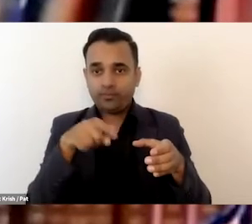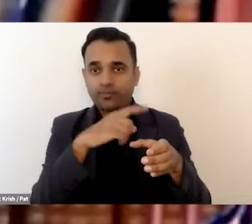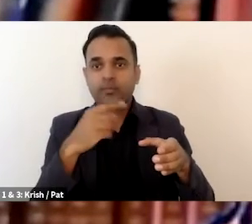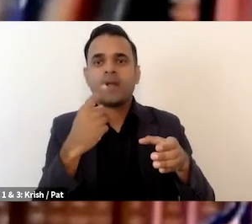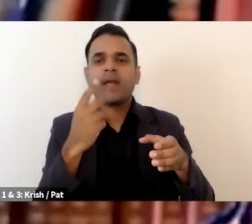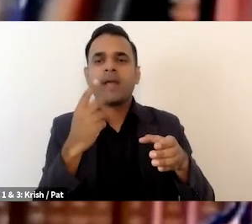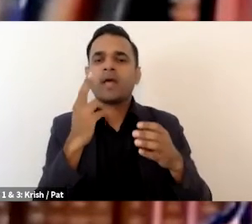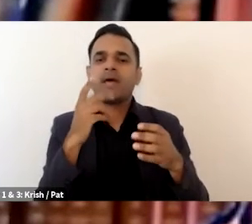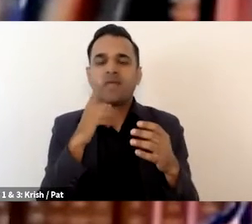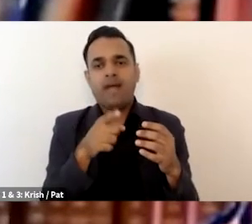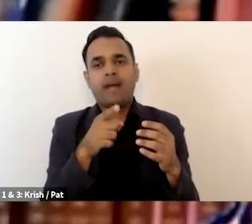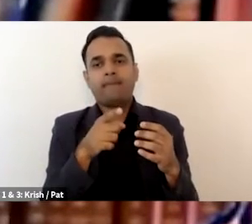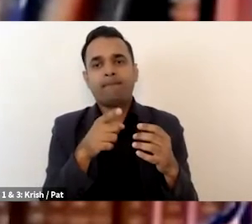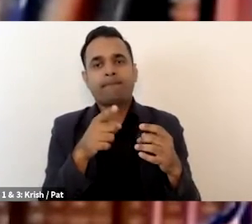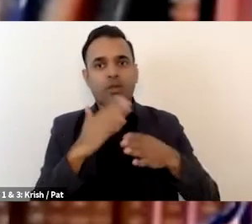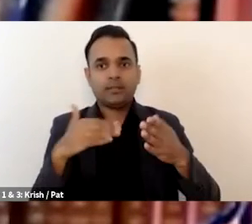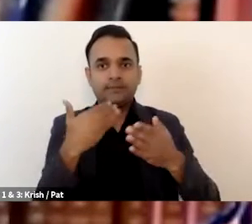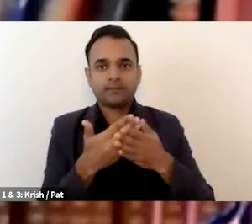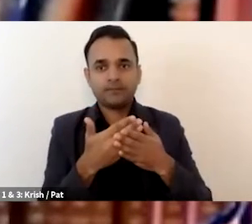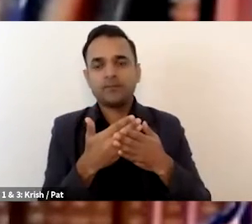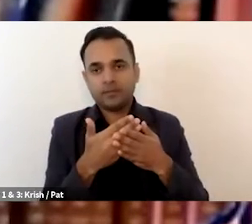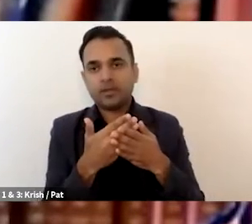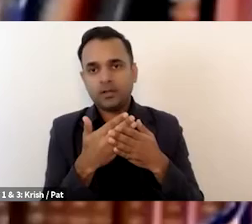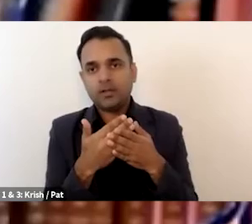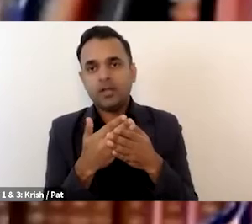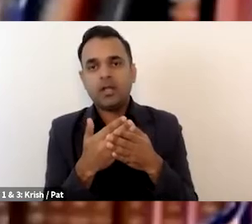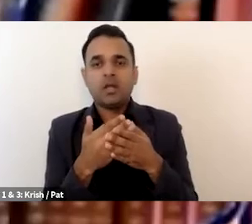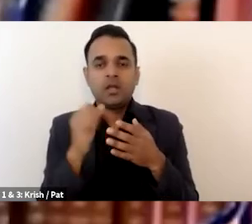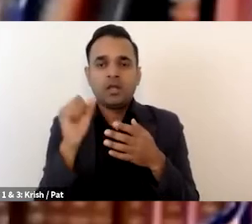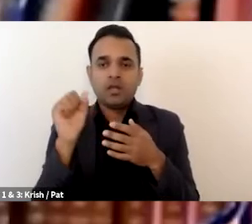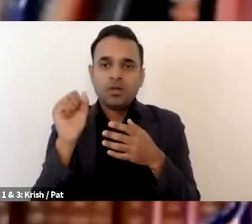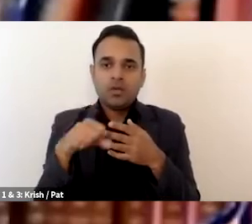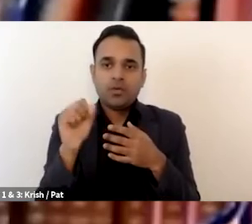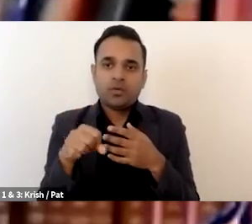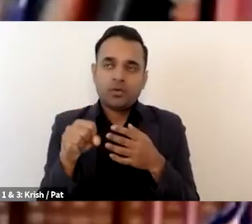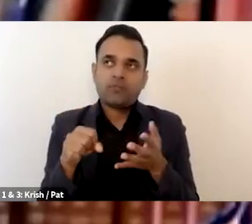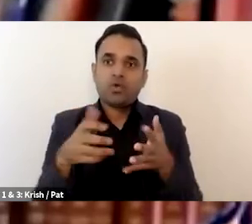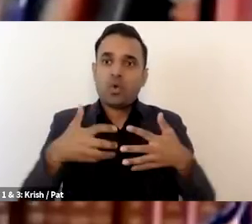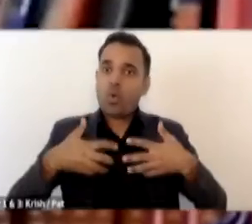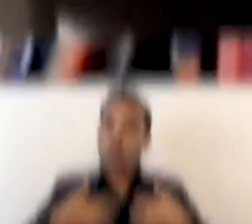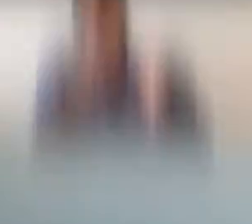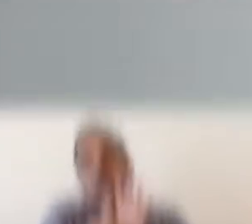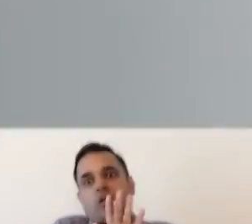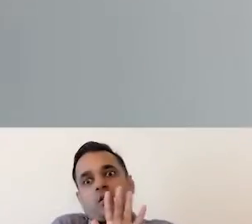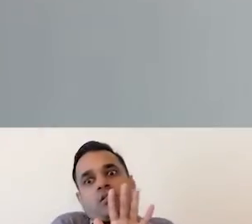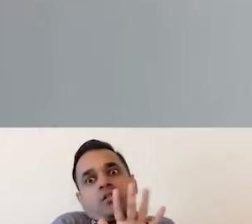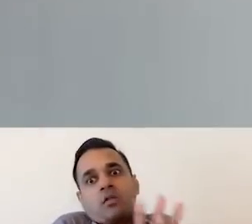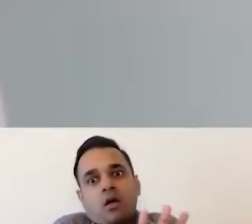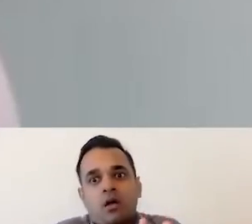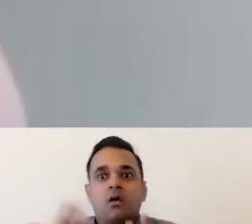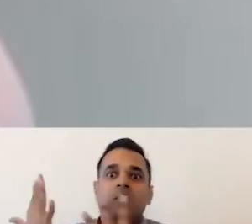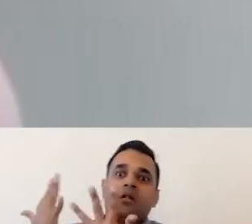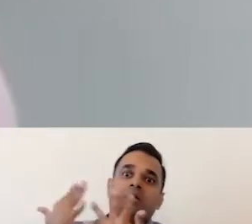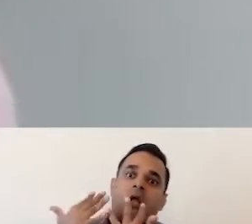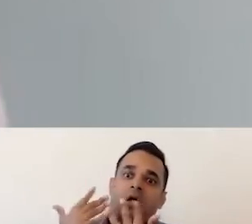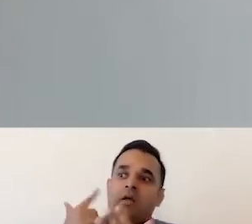companies, right? We are one more channel and so please think of us as one more tool in your toolkit. Our concern,